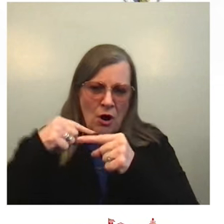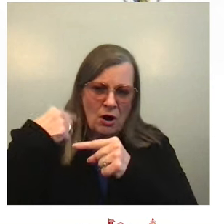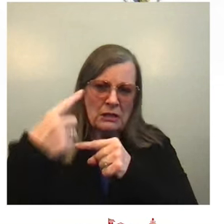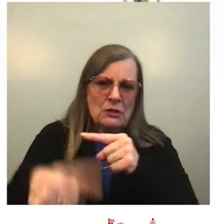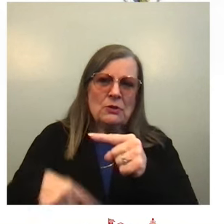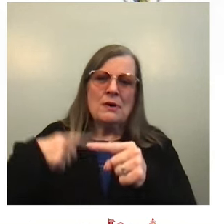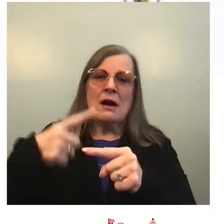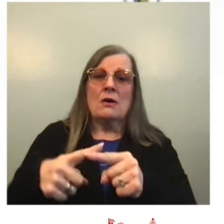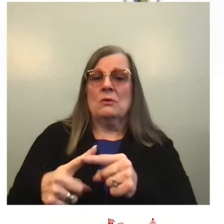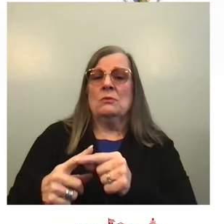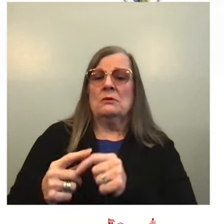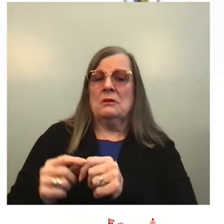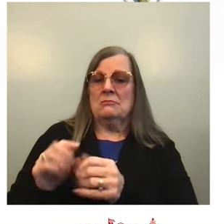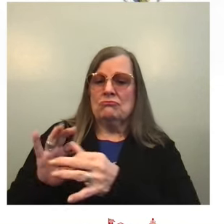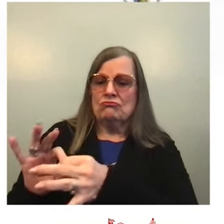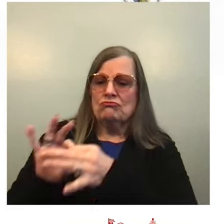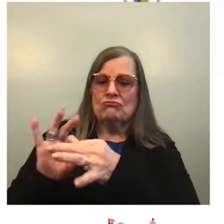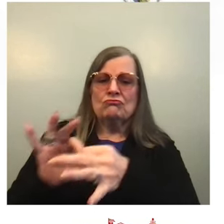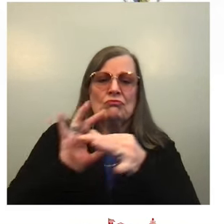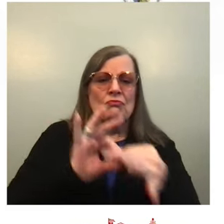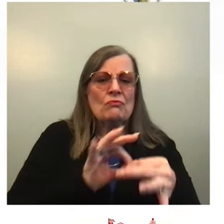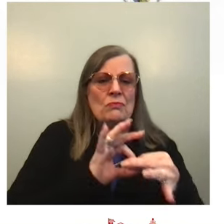Our correspondence volunteers.